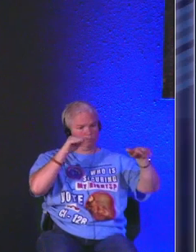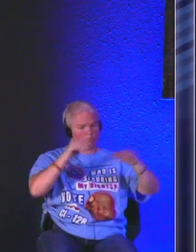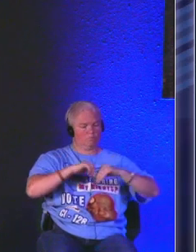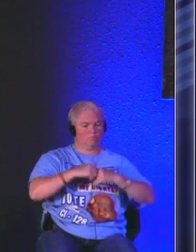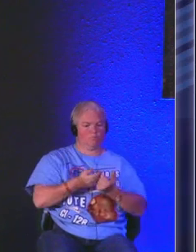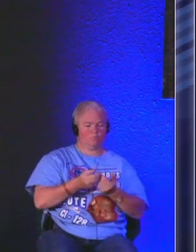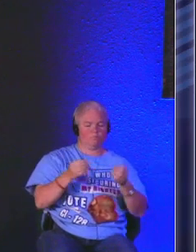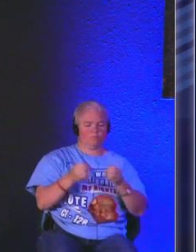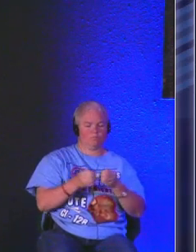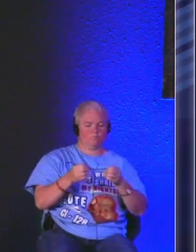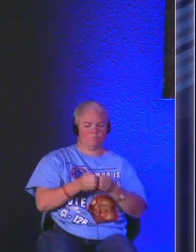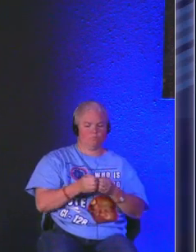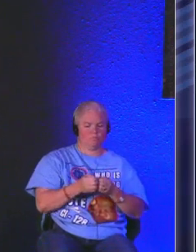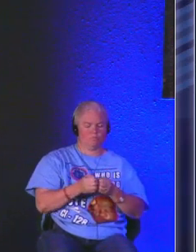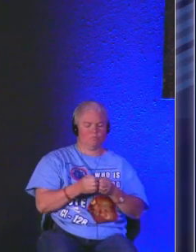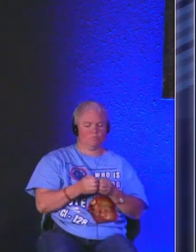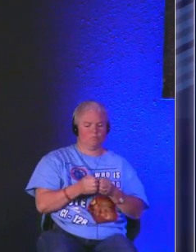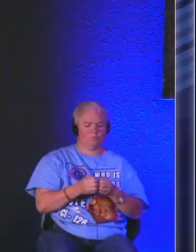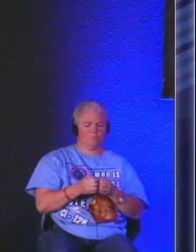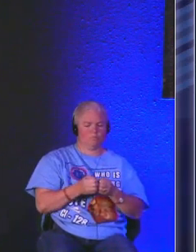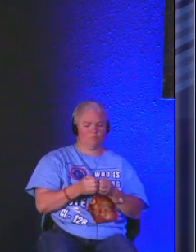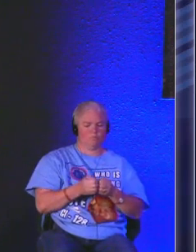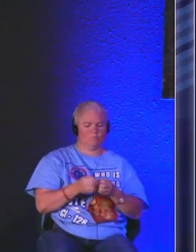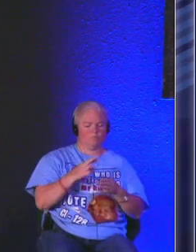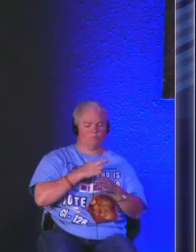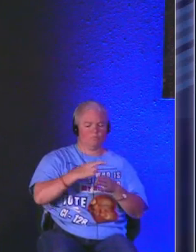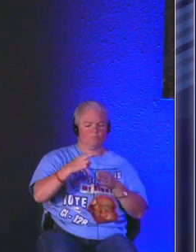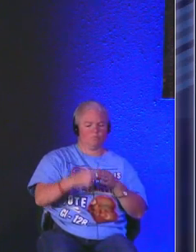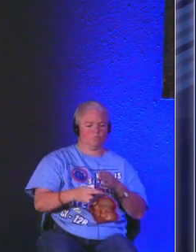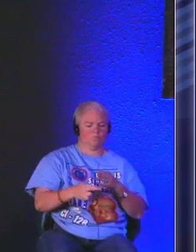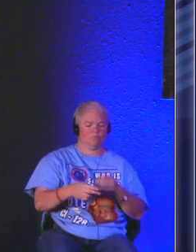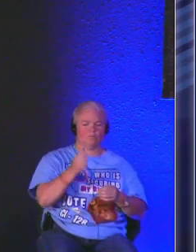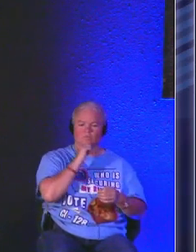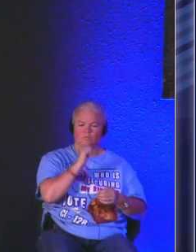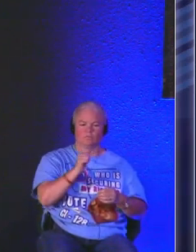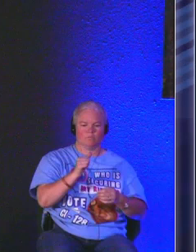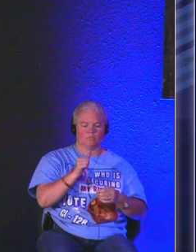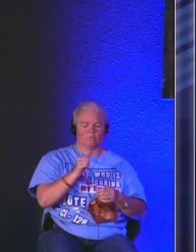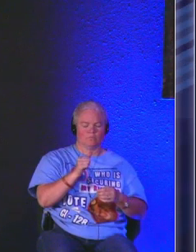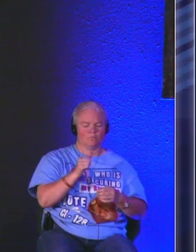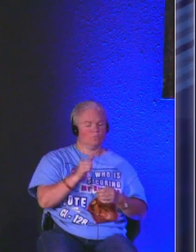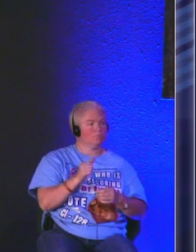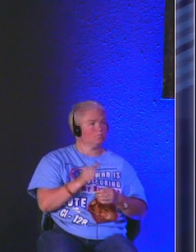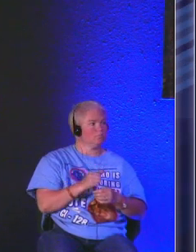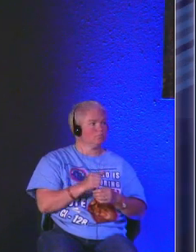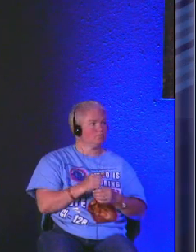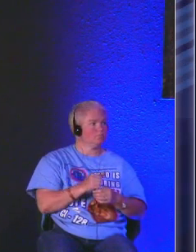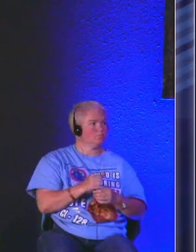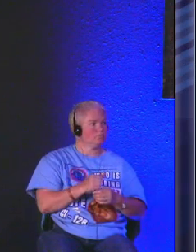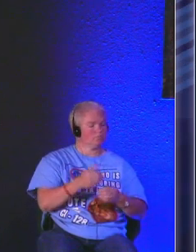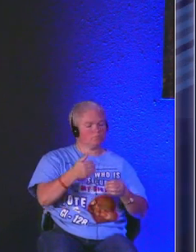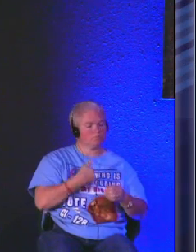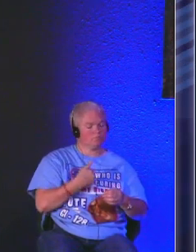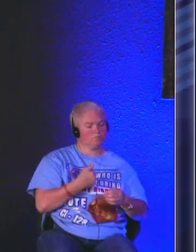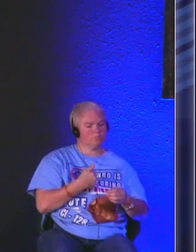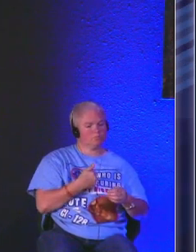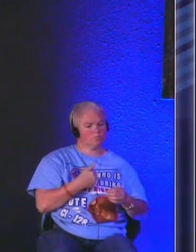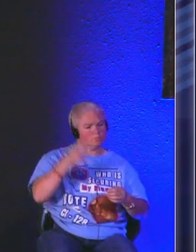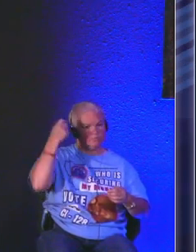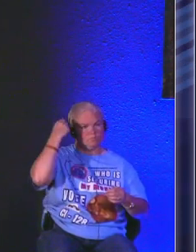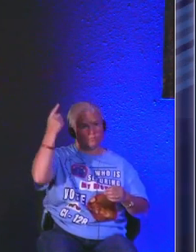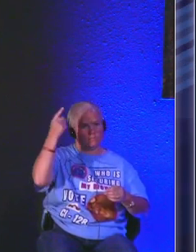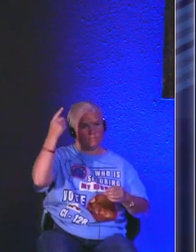how much it's actually affecting us when we have done it and then we don't do it right if you guys are anything like me you